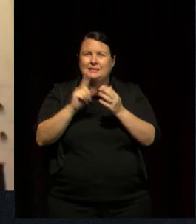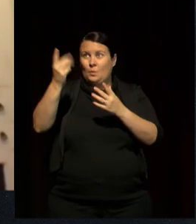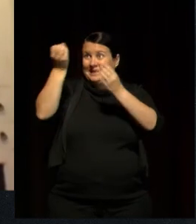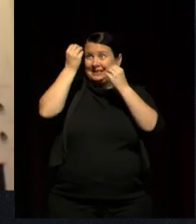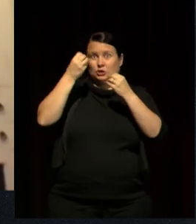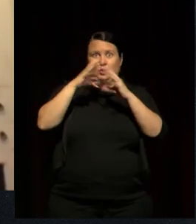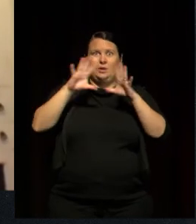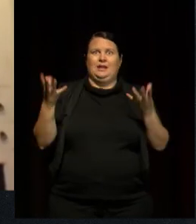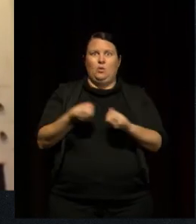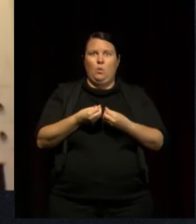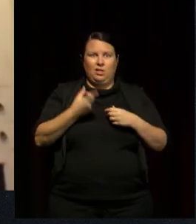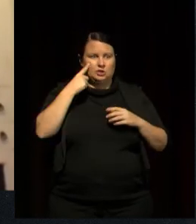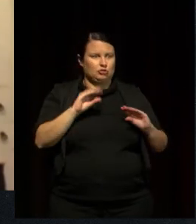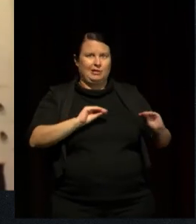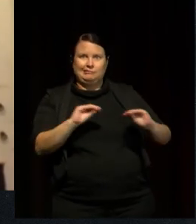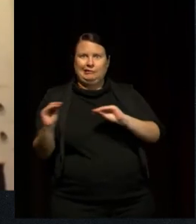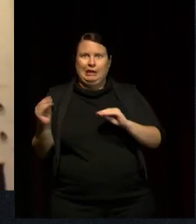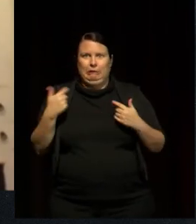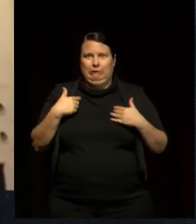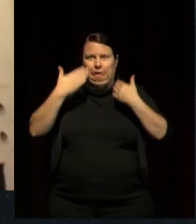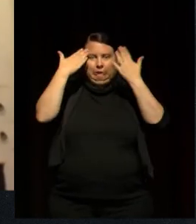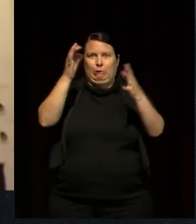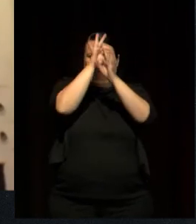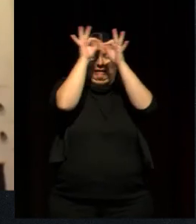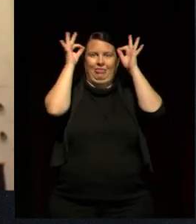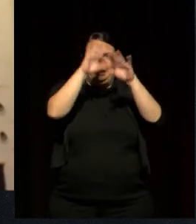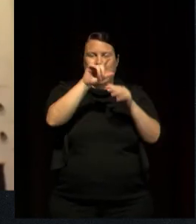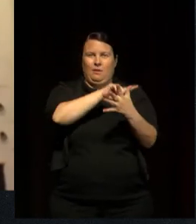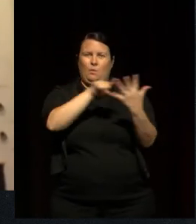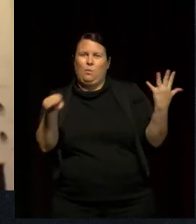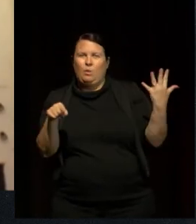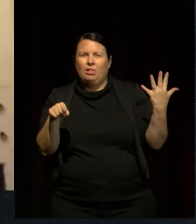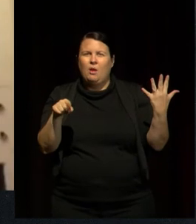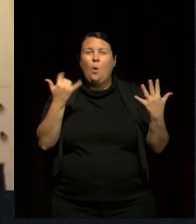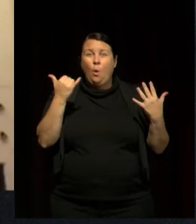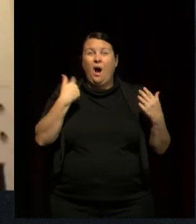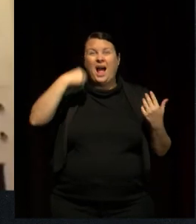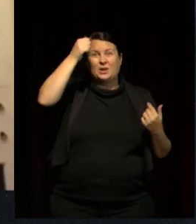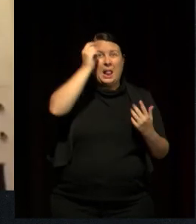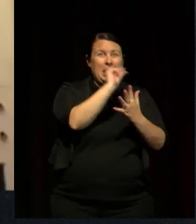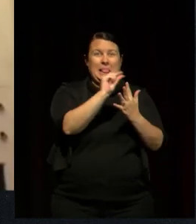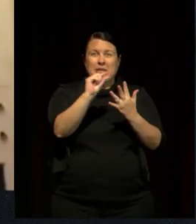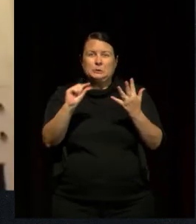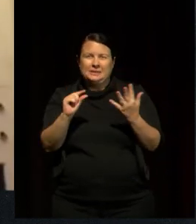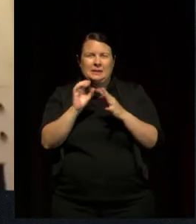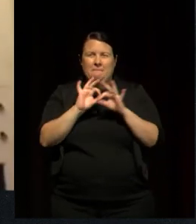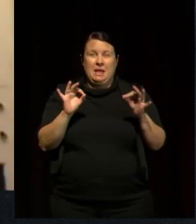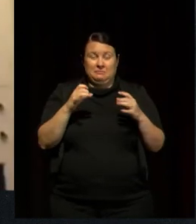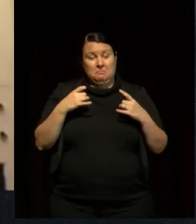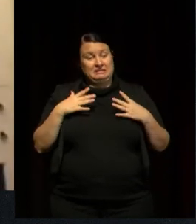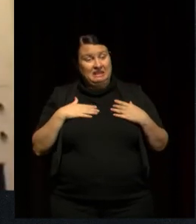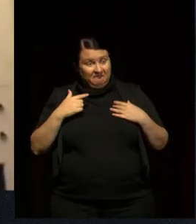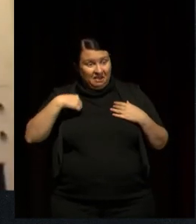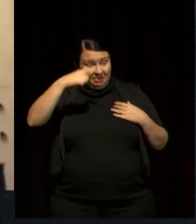you know, not really feeling like you're an expert in anything, and then combined with that, the lack of personal belief about